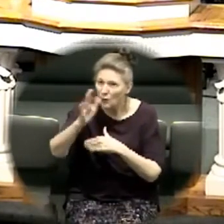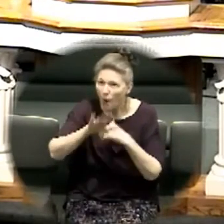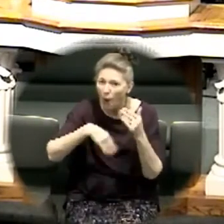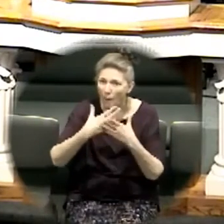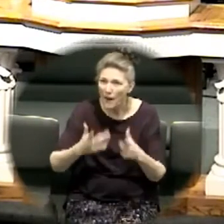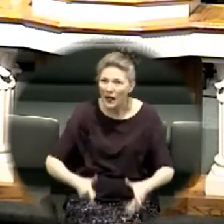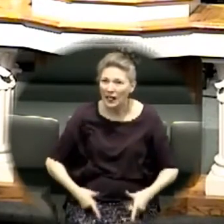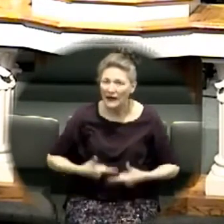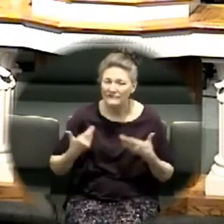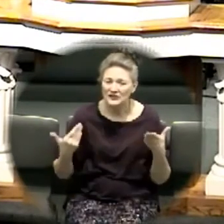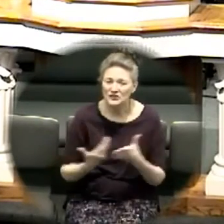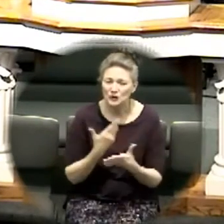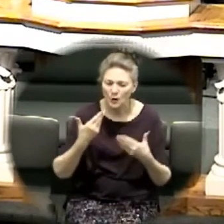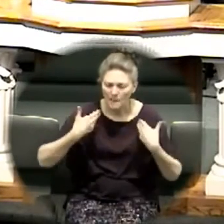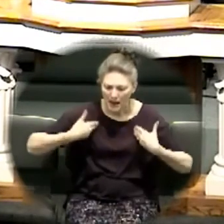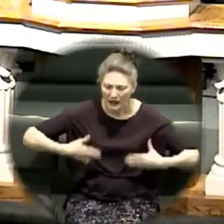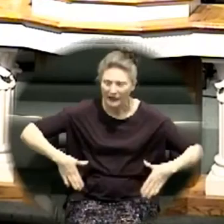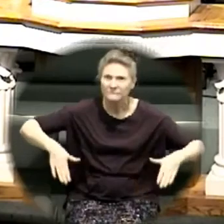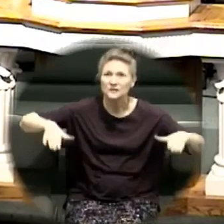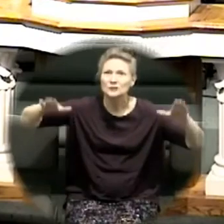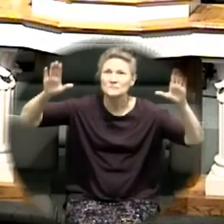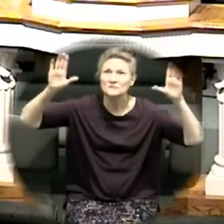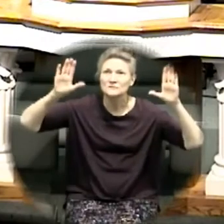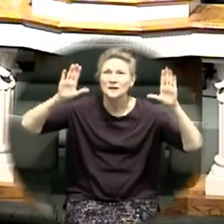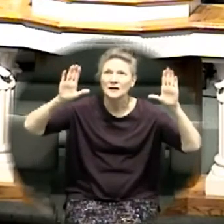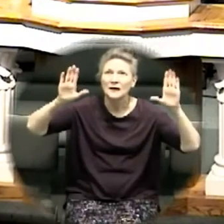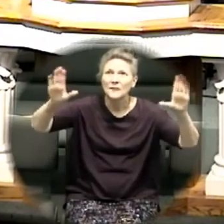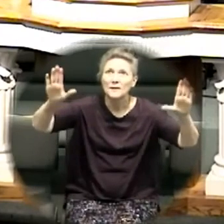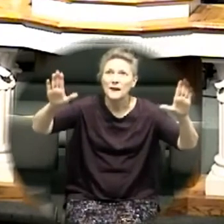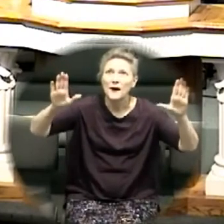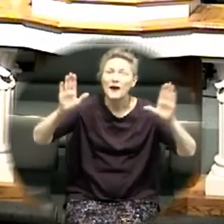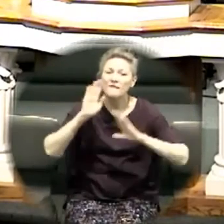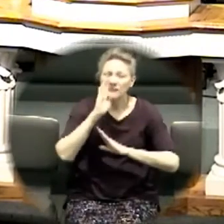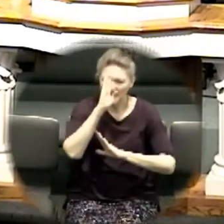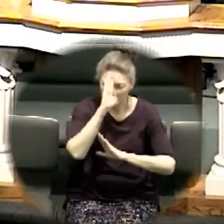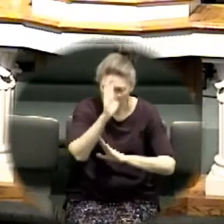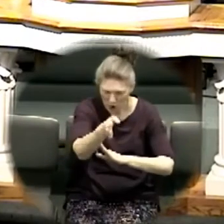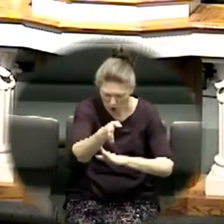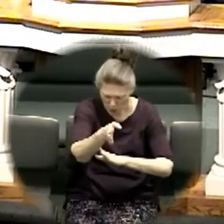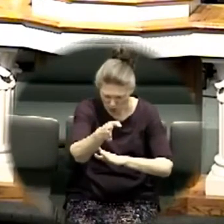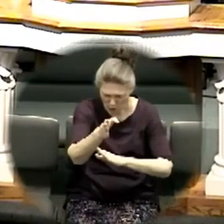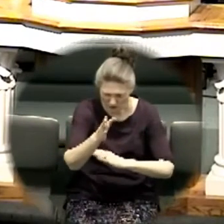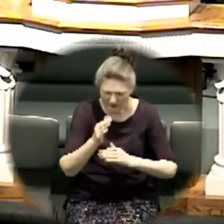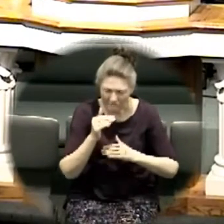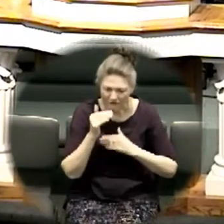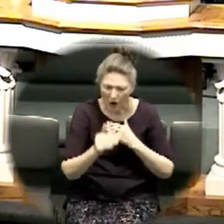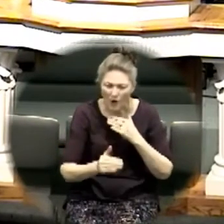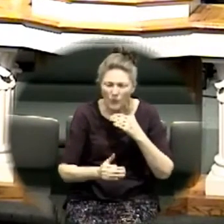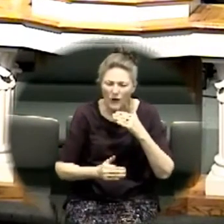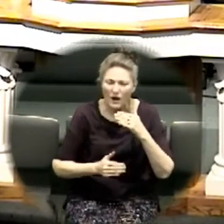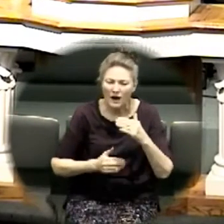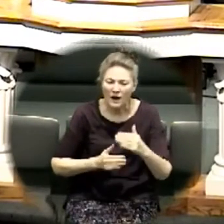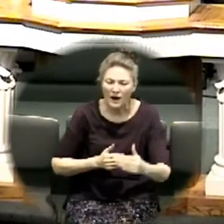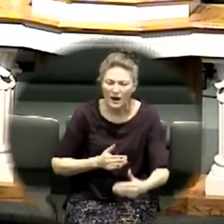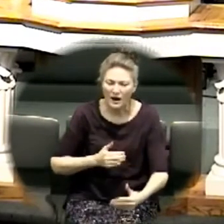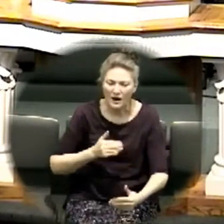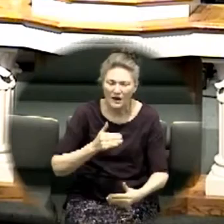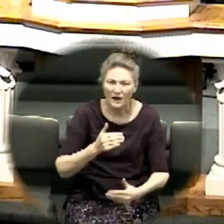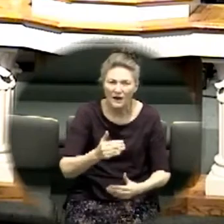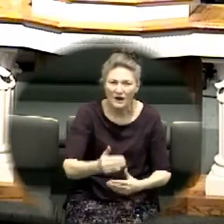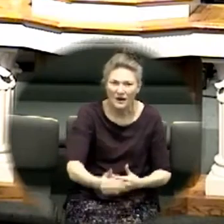surrender my life to Christ I'm moving moving forward